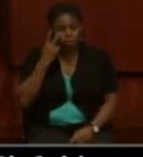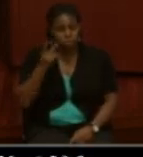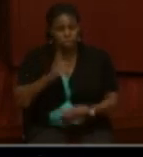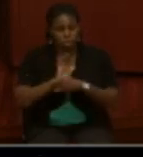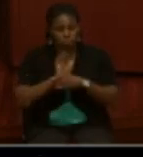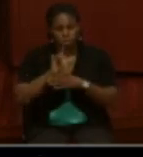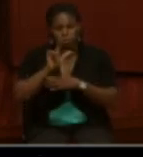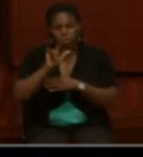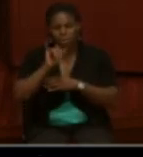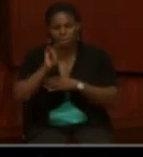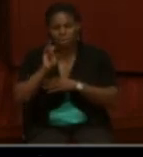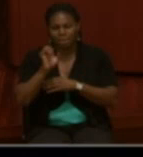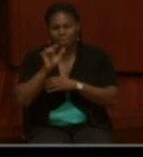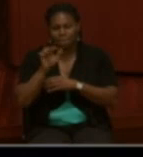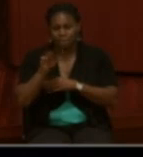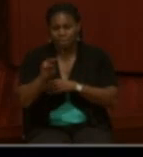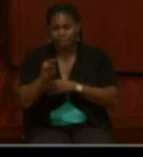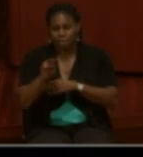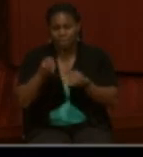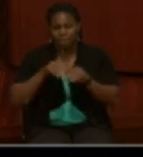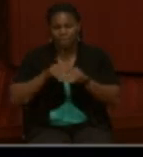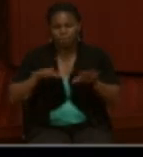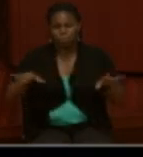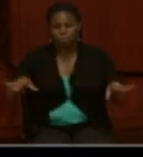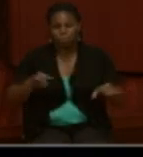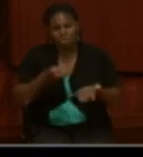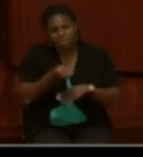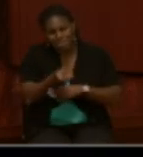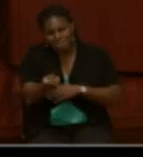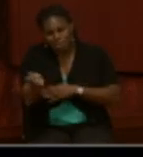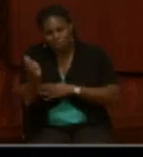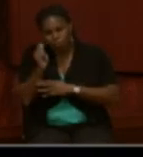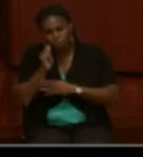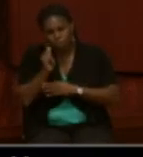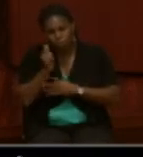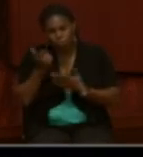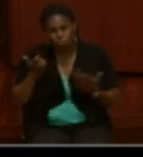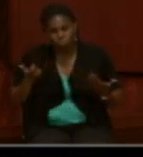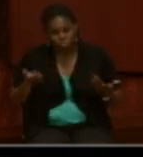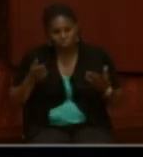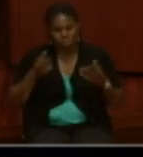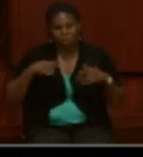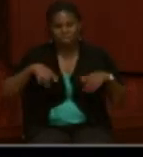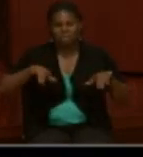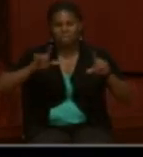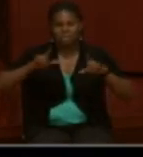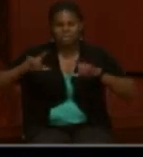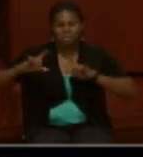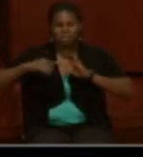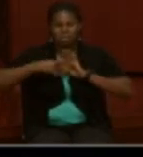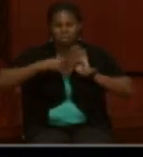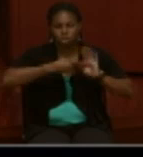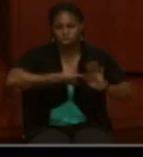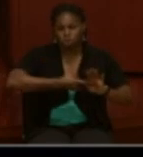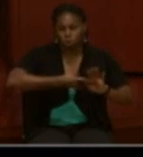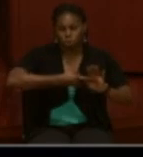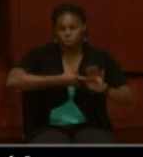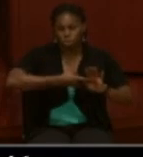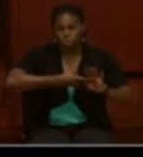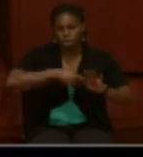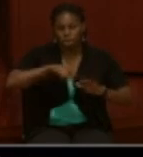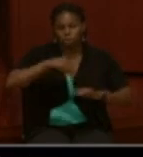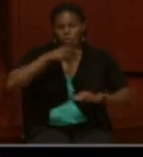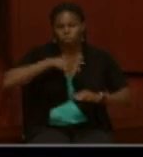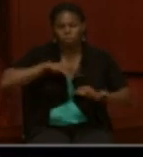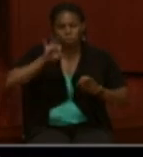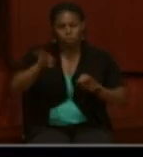released last year, there were several scenes that focused or featured rather Elizabeth Keckley who was the seamstress